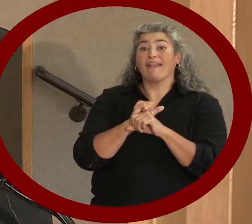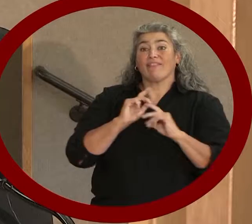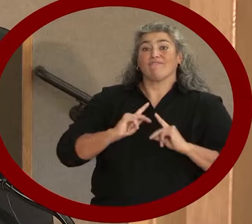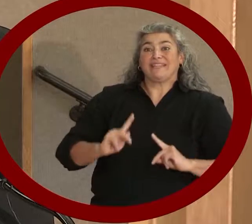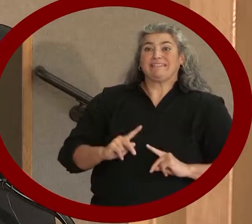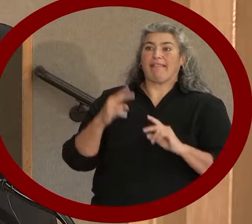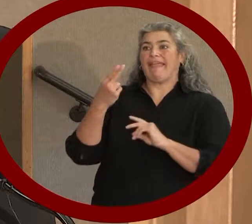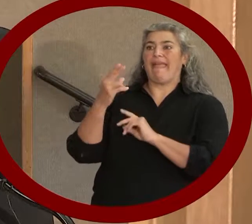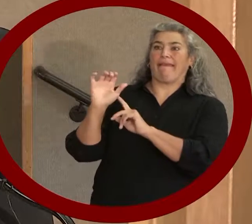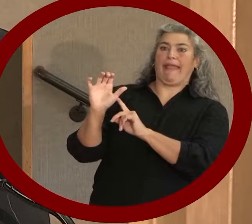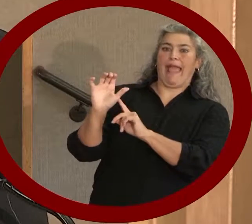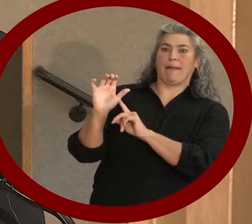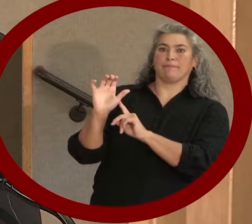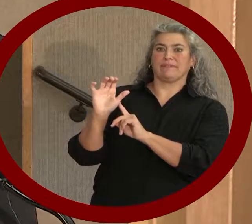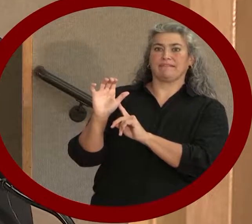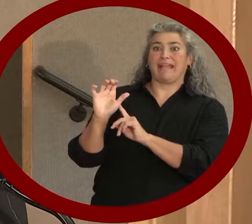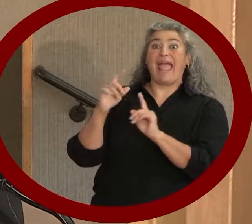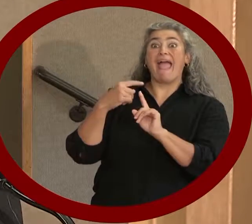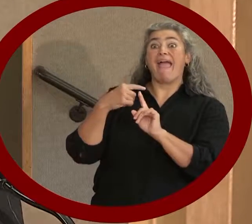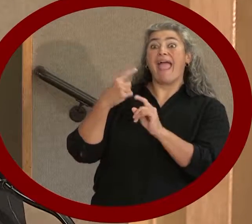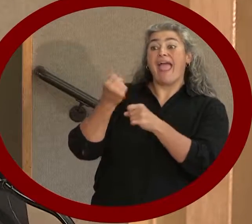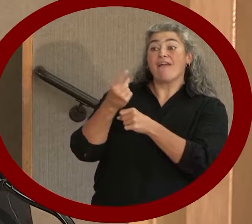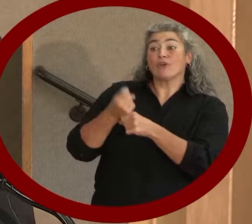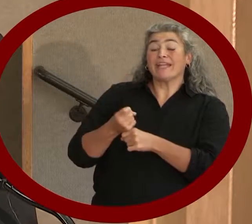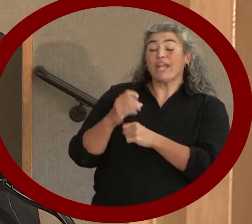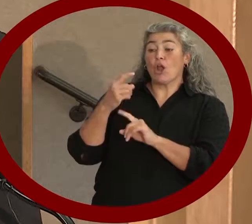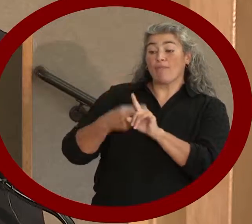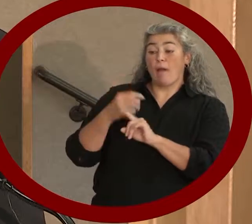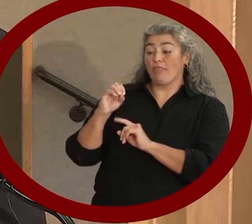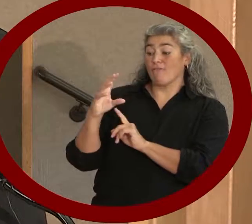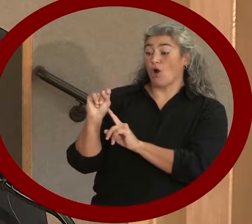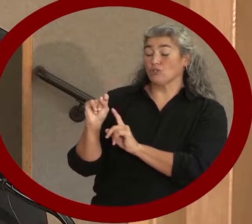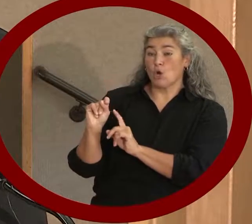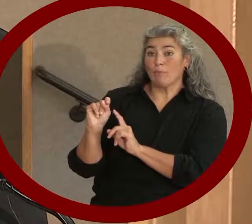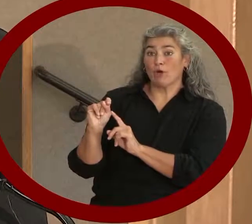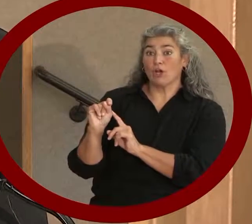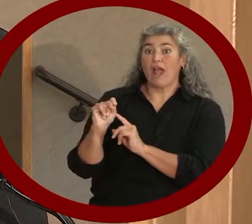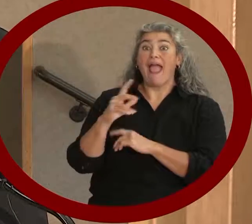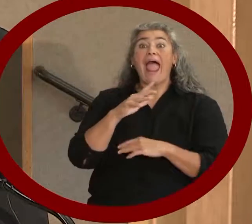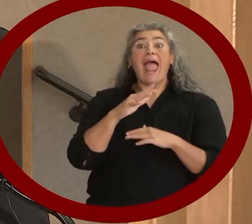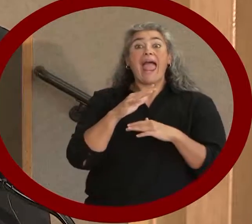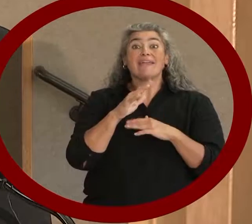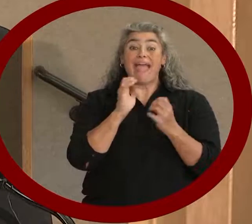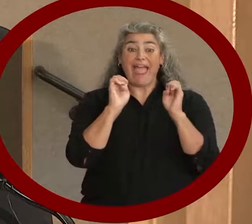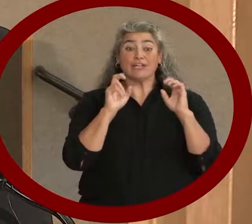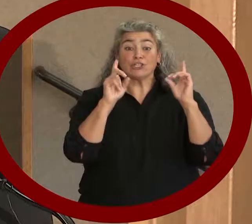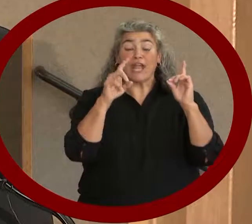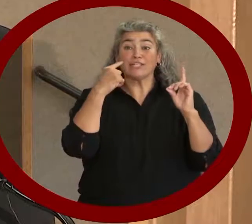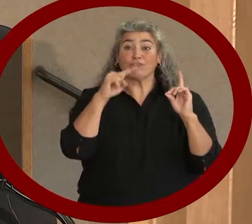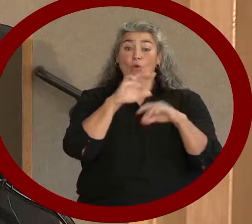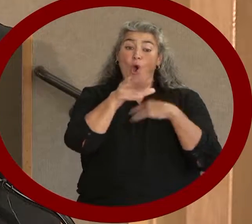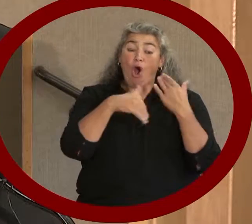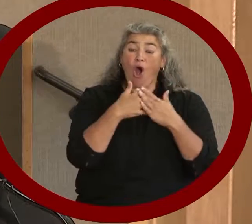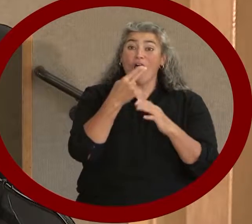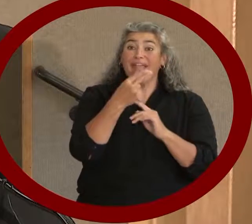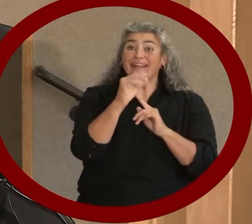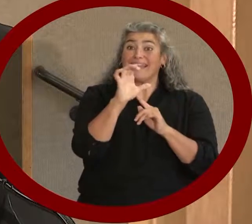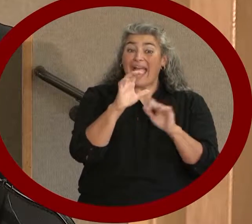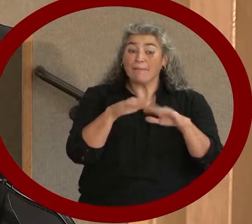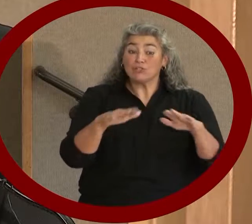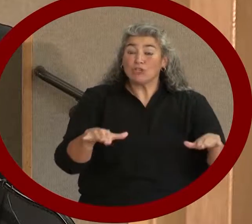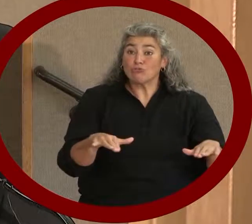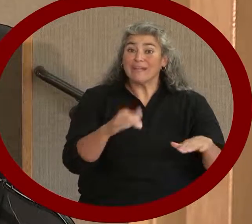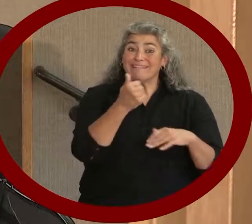We can think of the passage of the Education for All Handicapped Children Act of 1975, and its